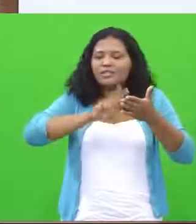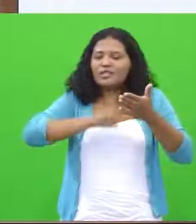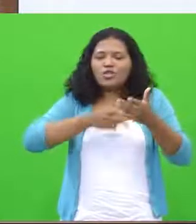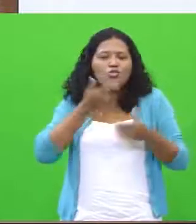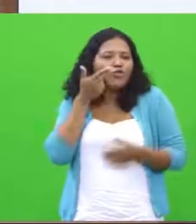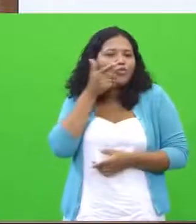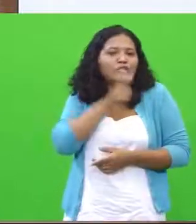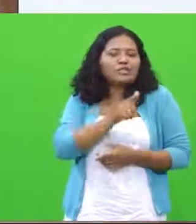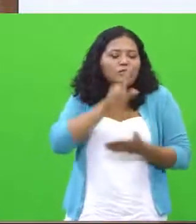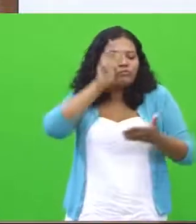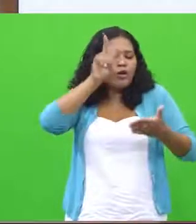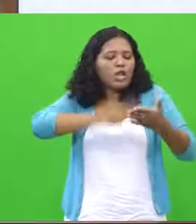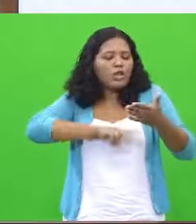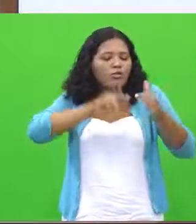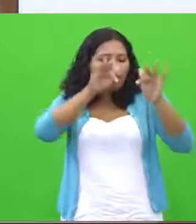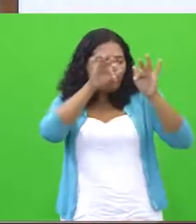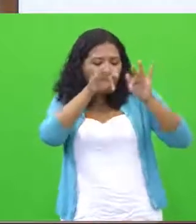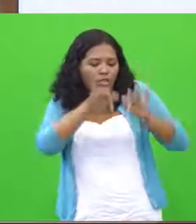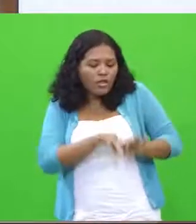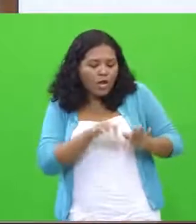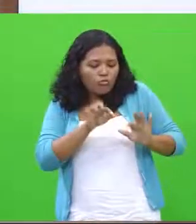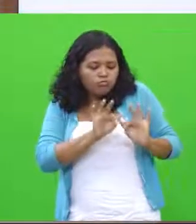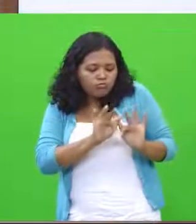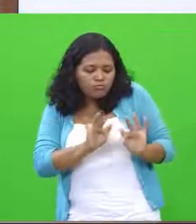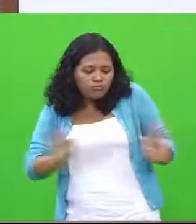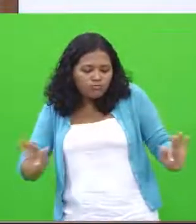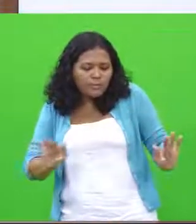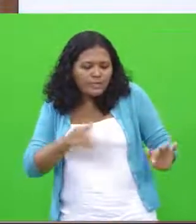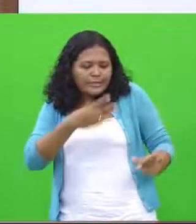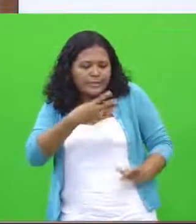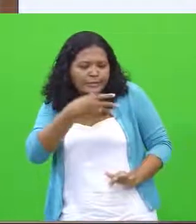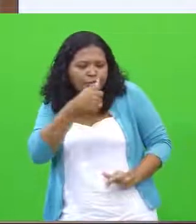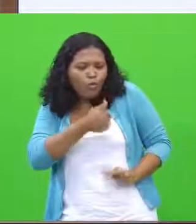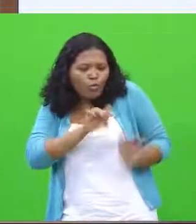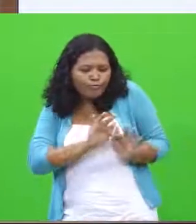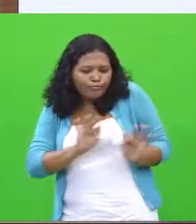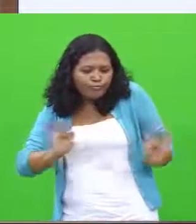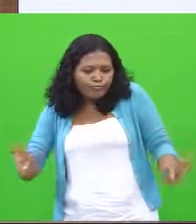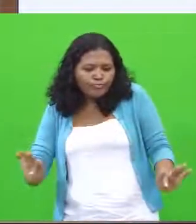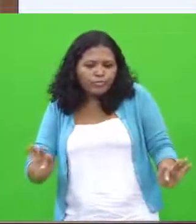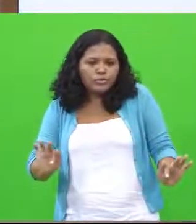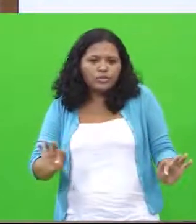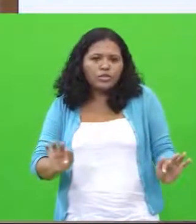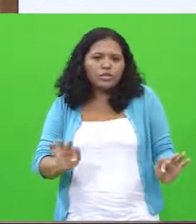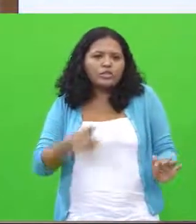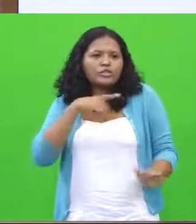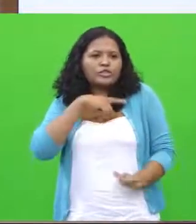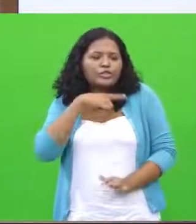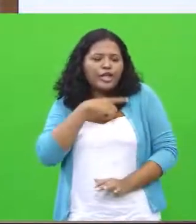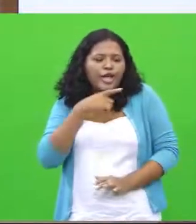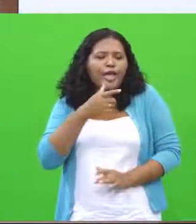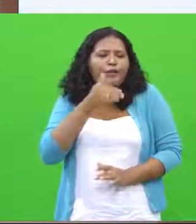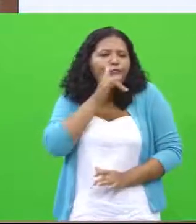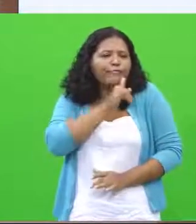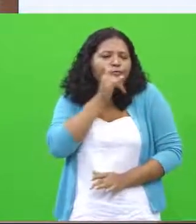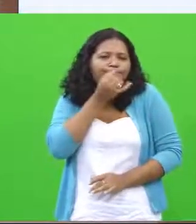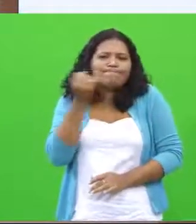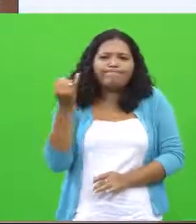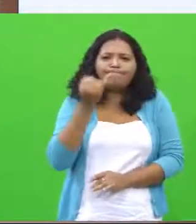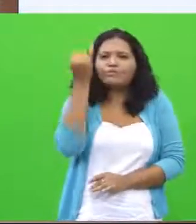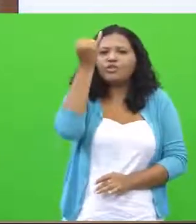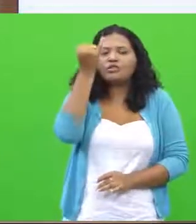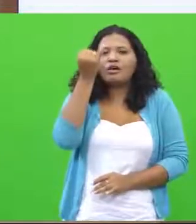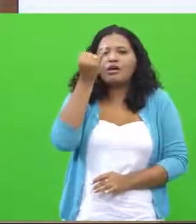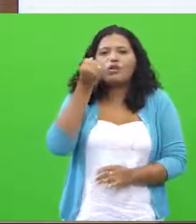able to visualize your last information. If you about the last line, there was a very important